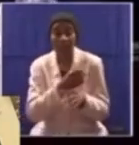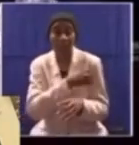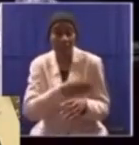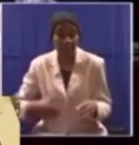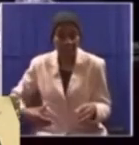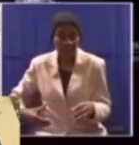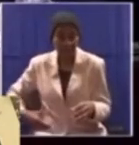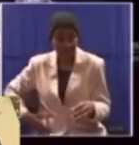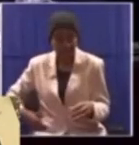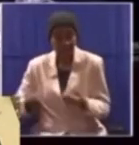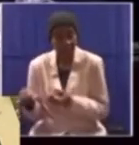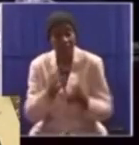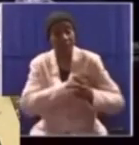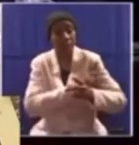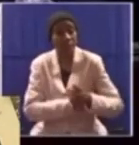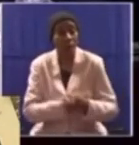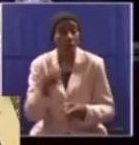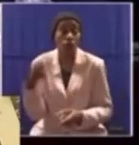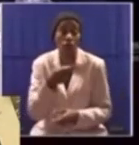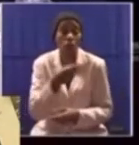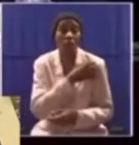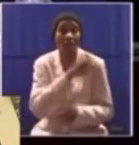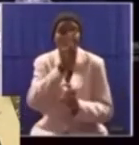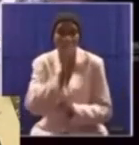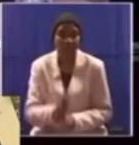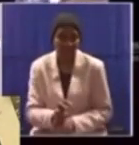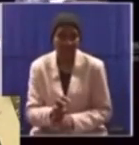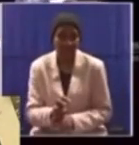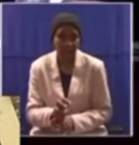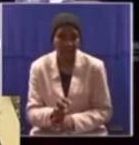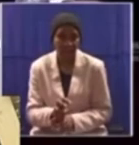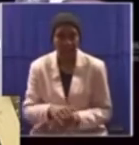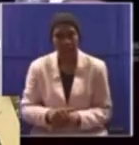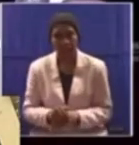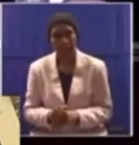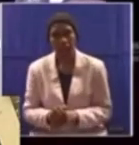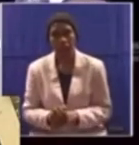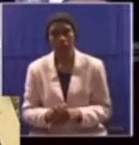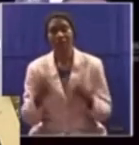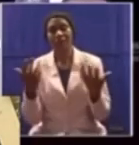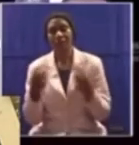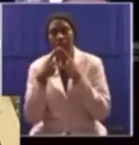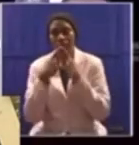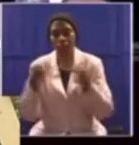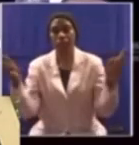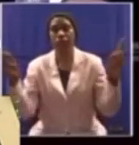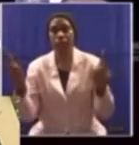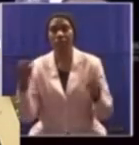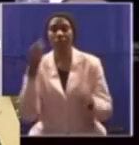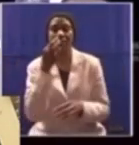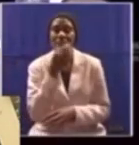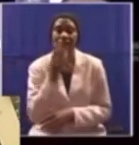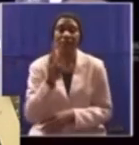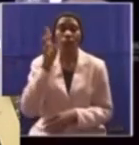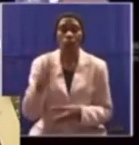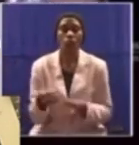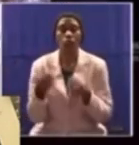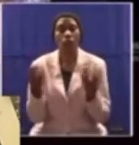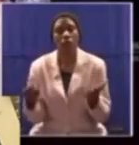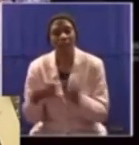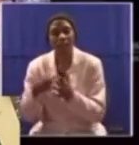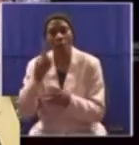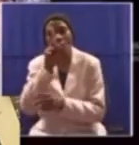the dancing minister to deliver false promises to parliament and the people of South Africa, claiming that he will source